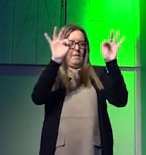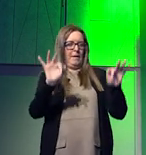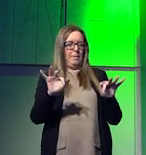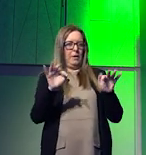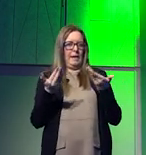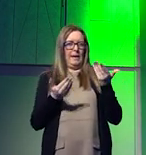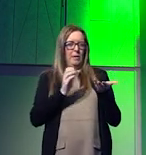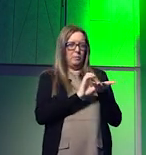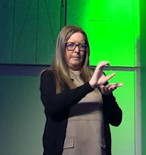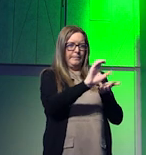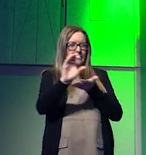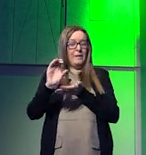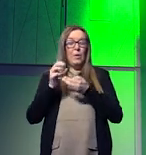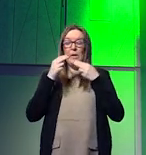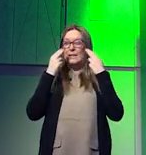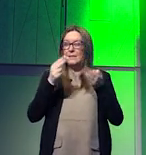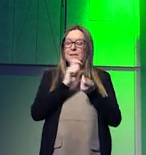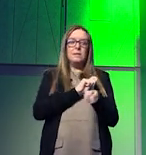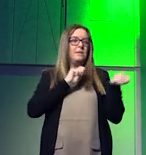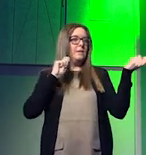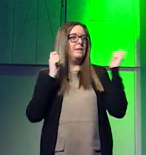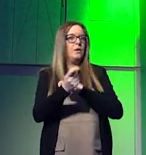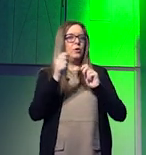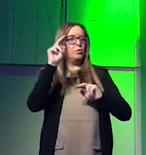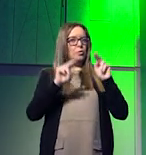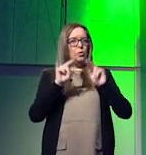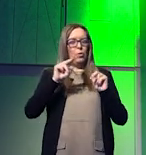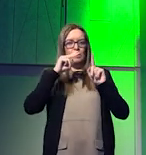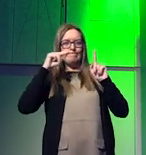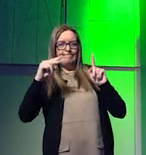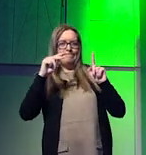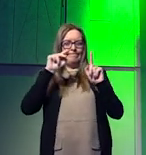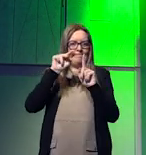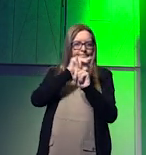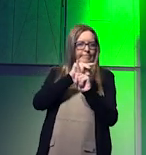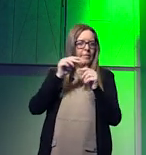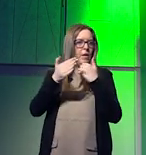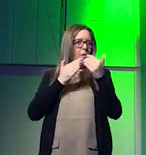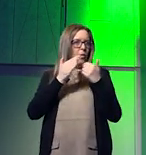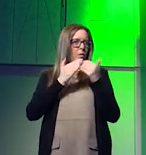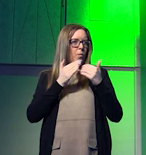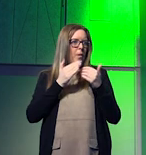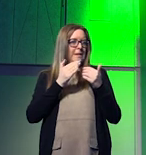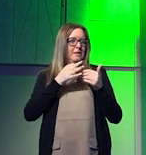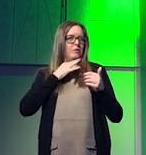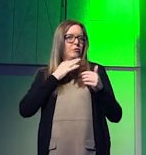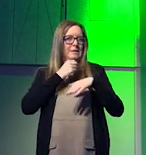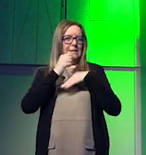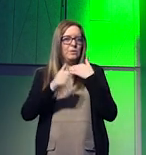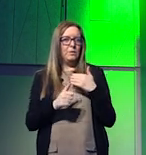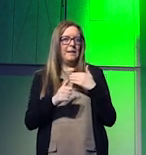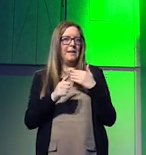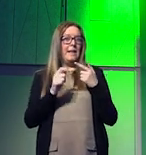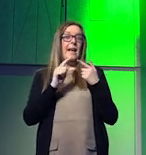entire recalling is needed with a new analytical lens on what the stakes for collective security are today. And it